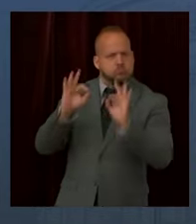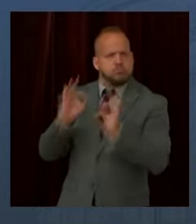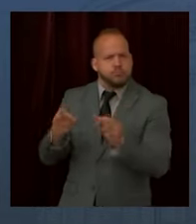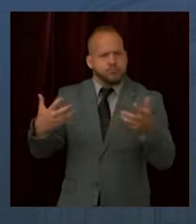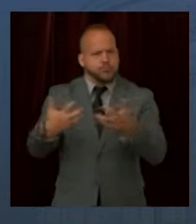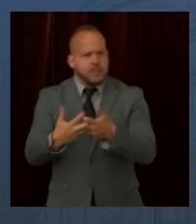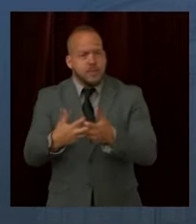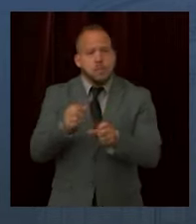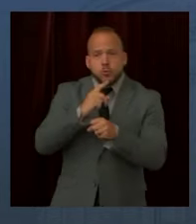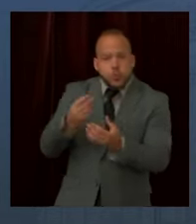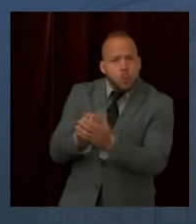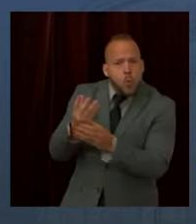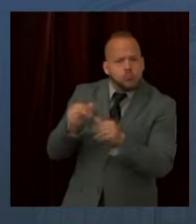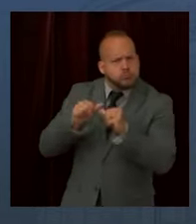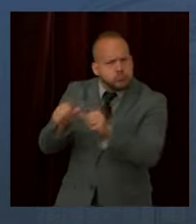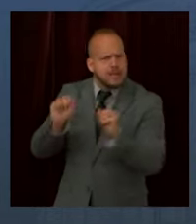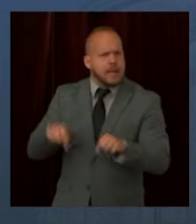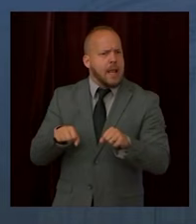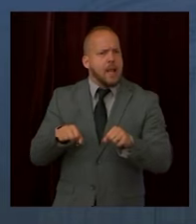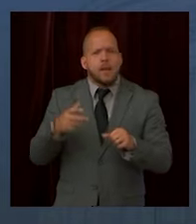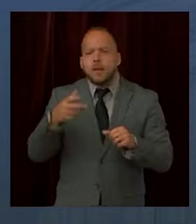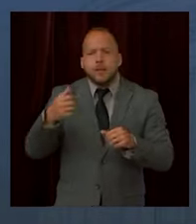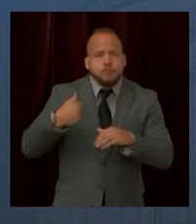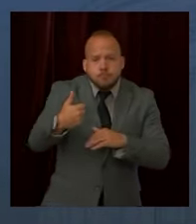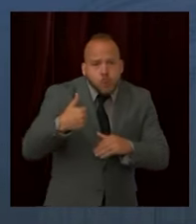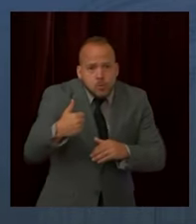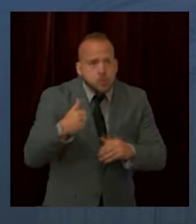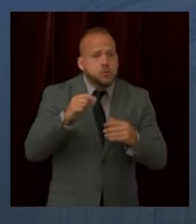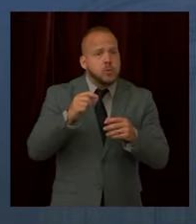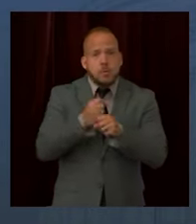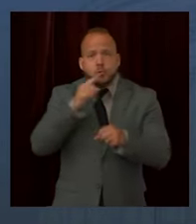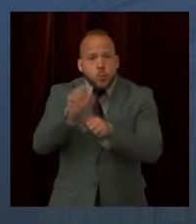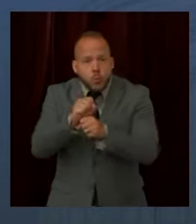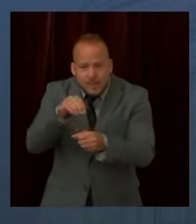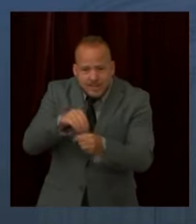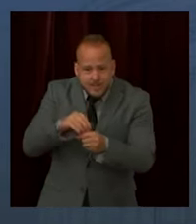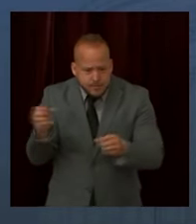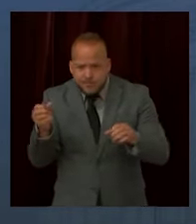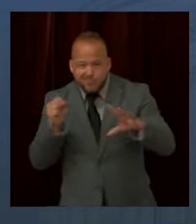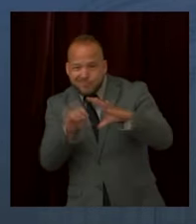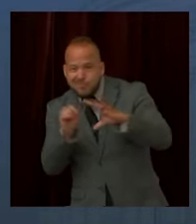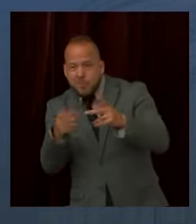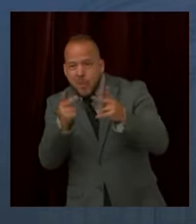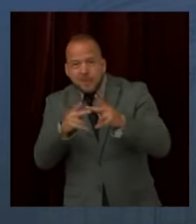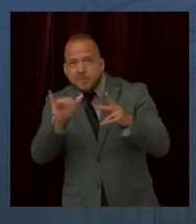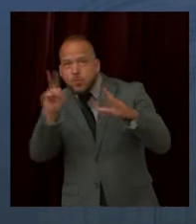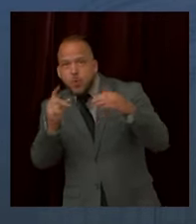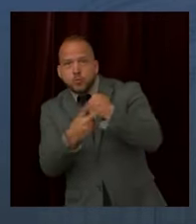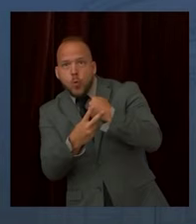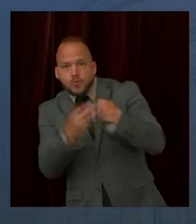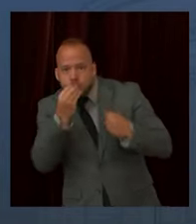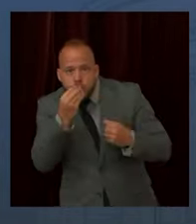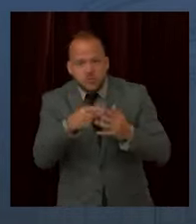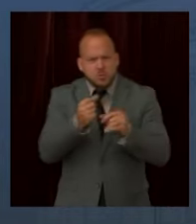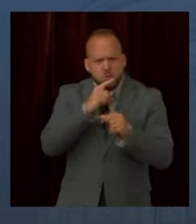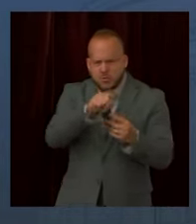-provided transportation. These requirements complete the remaining standards that really are necessary to